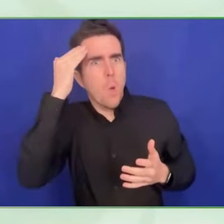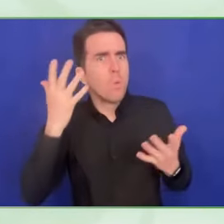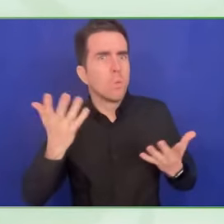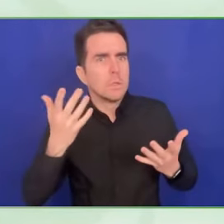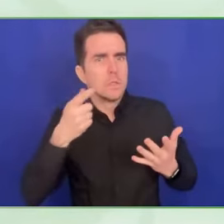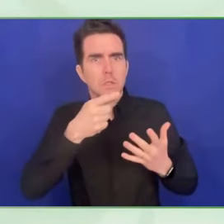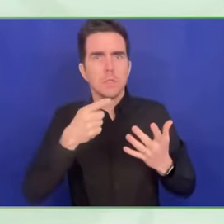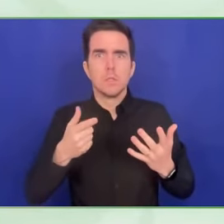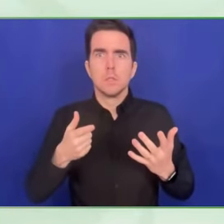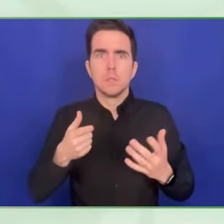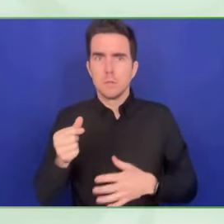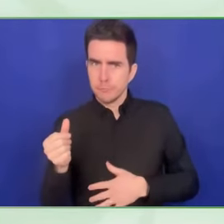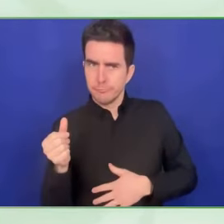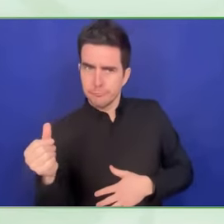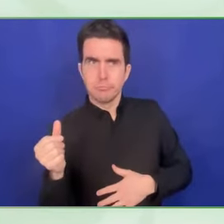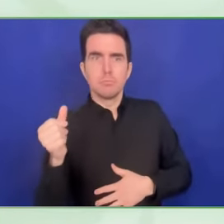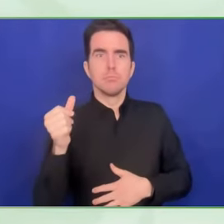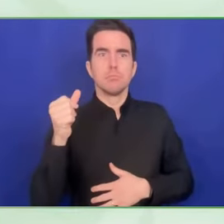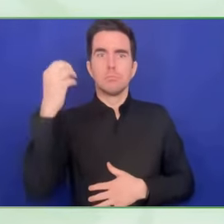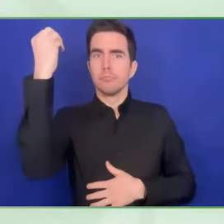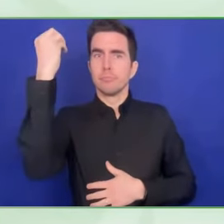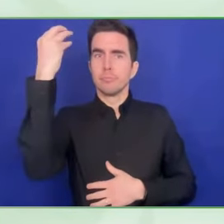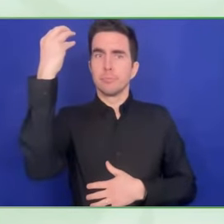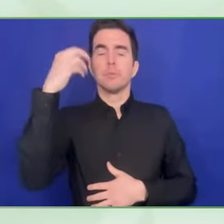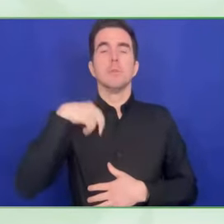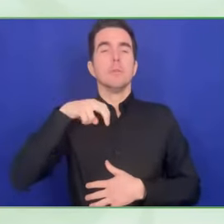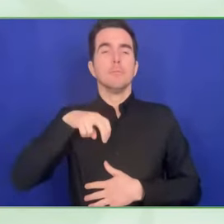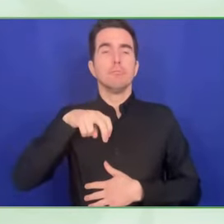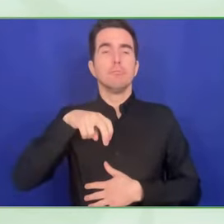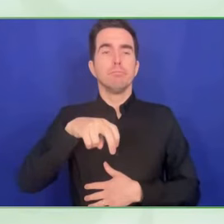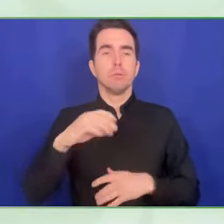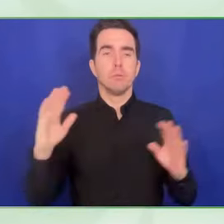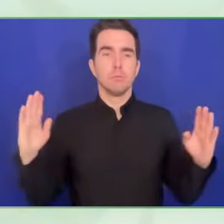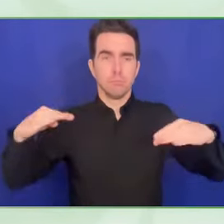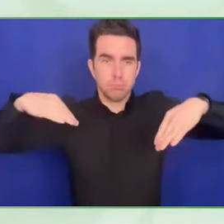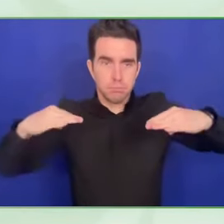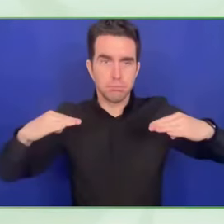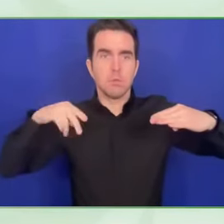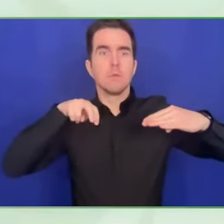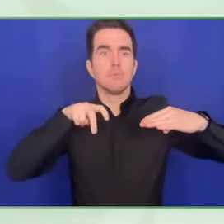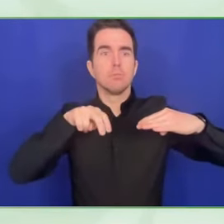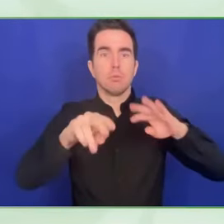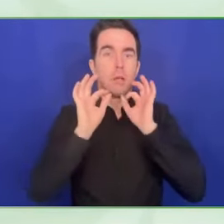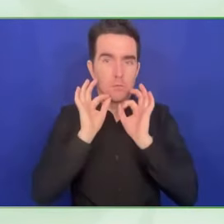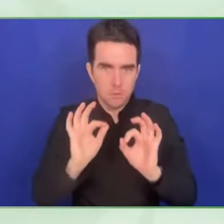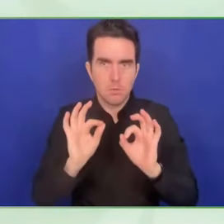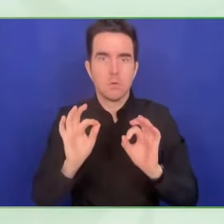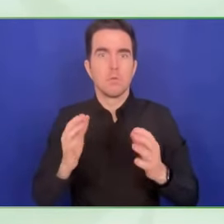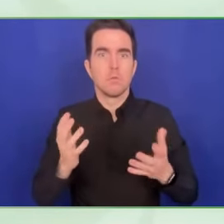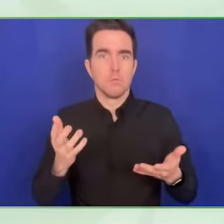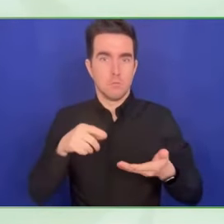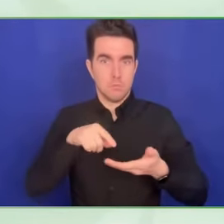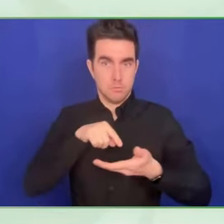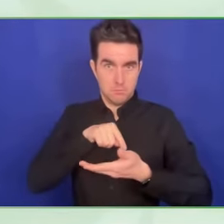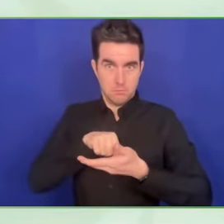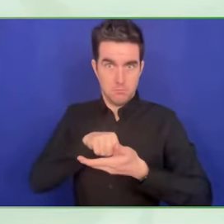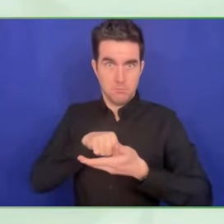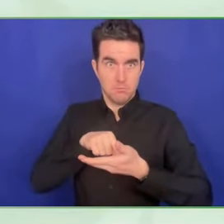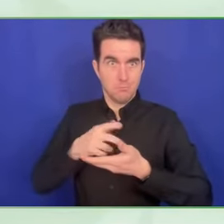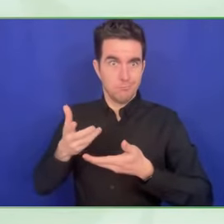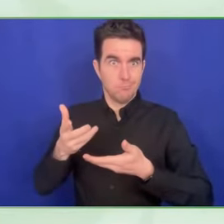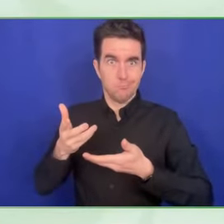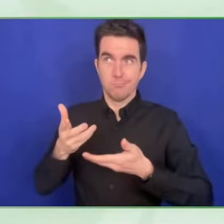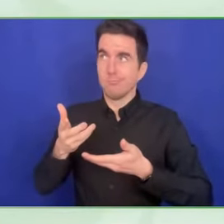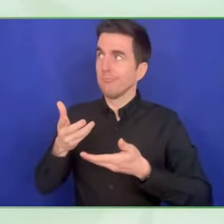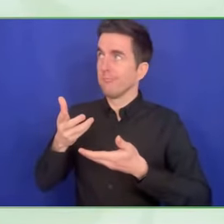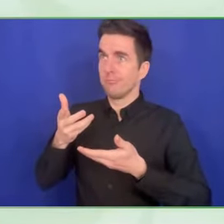persons with disabilities. First, what are doing the companies with your information that they are processing? And also where is that